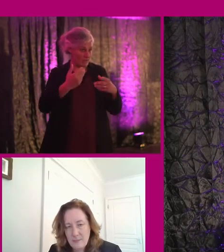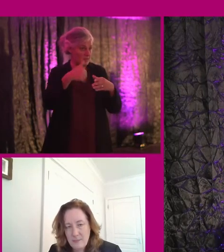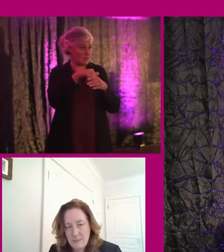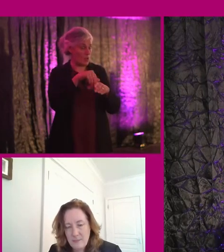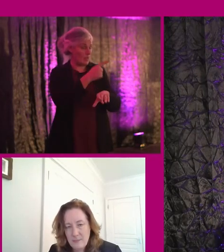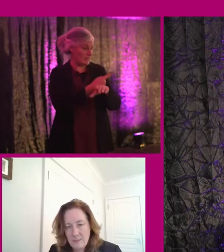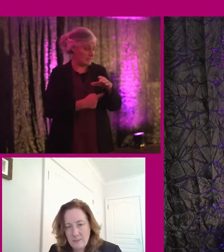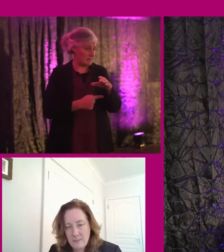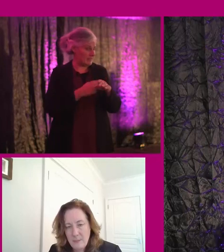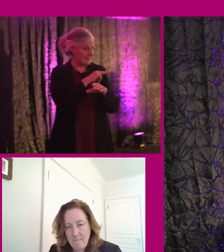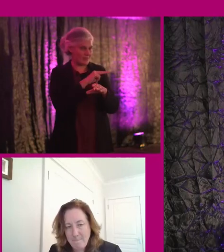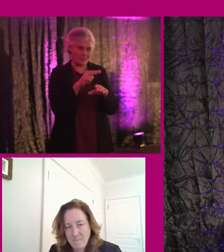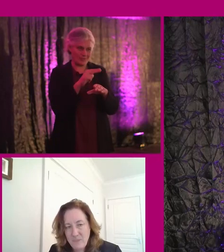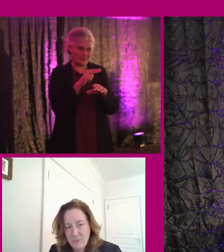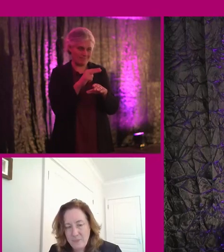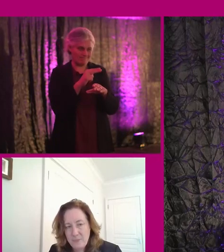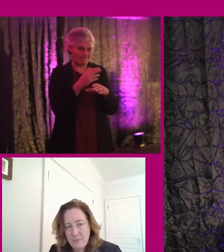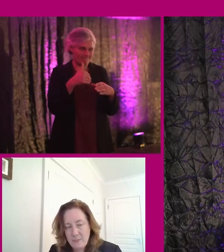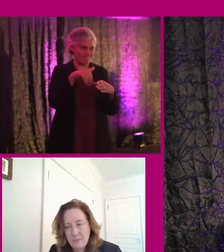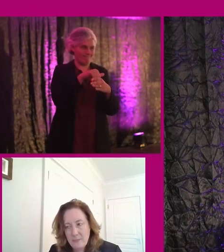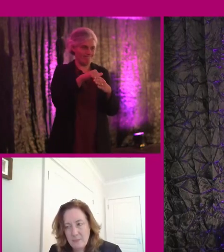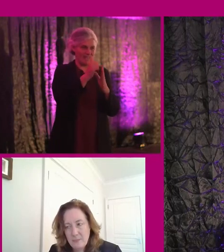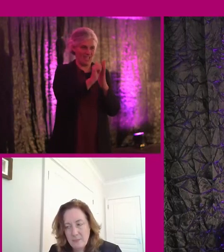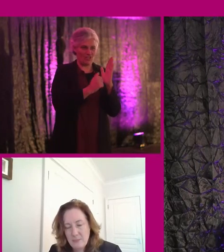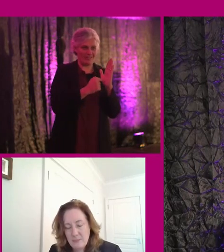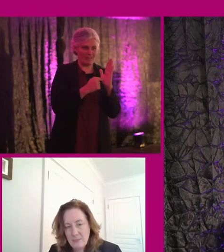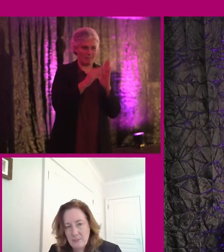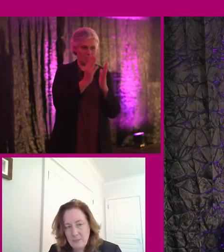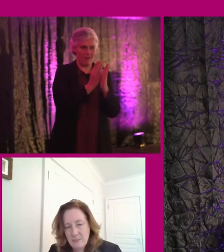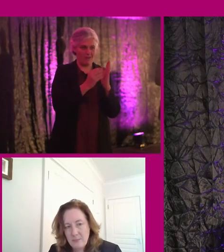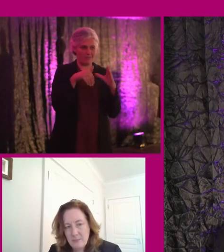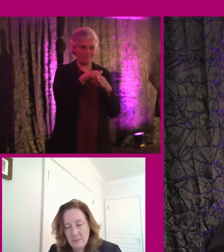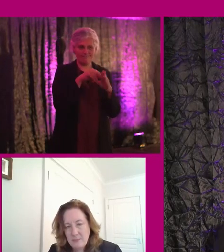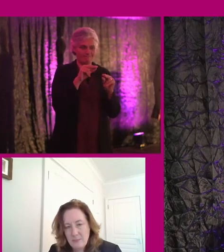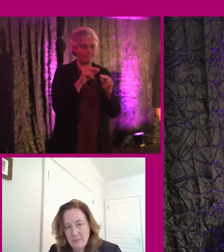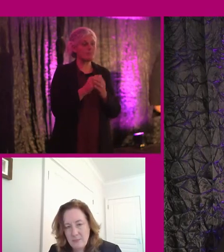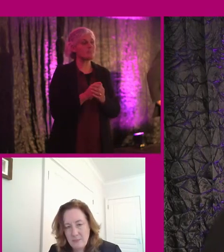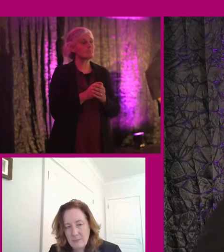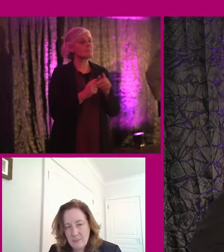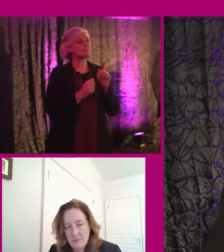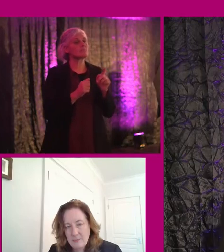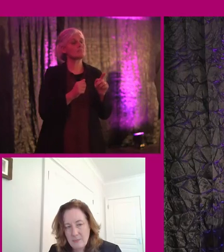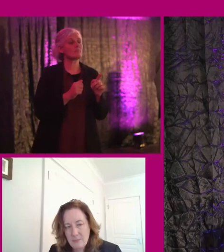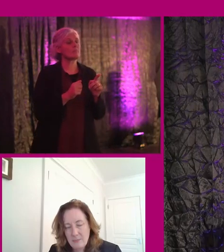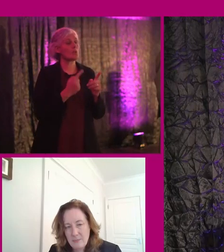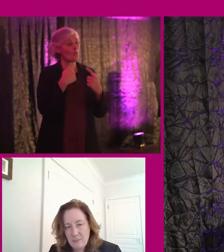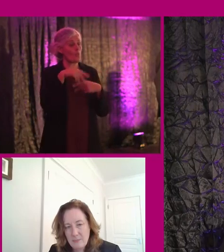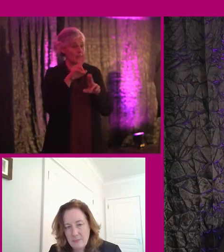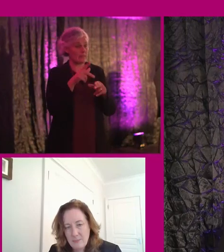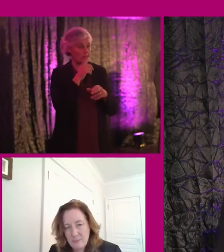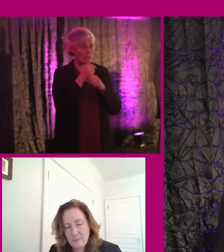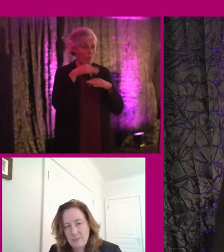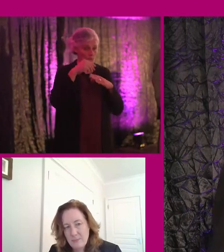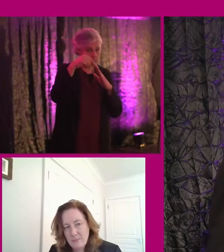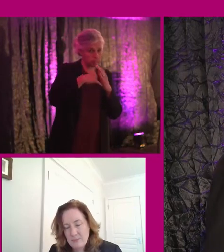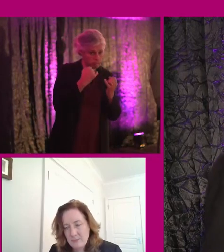but disability wasn't on the agenda. So, but yeah, it's, we can talk to you more on that,